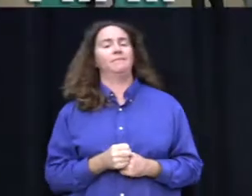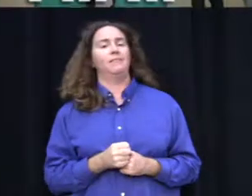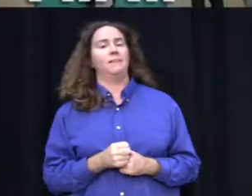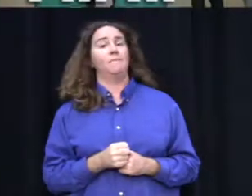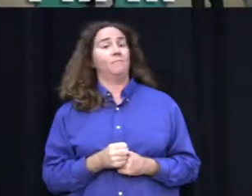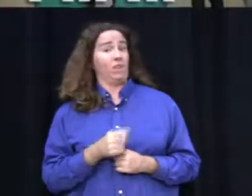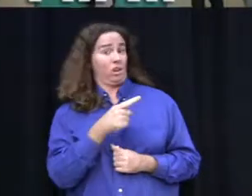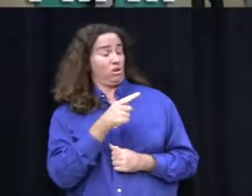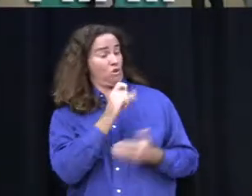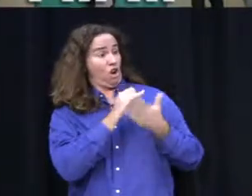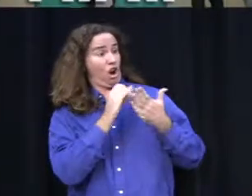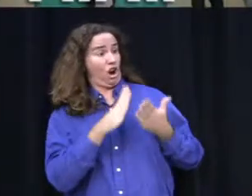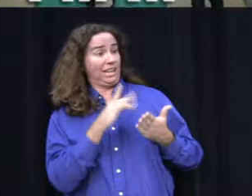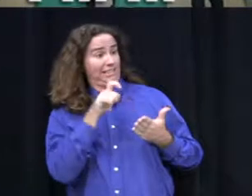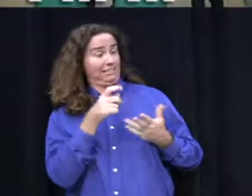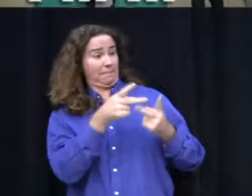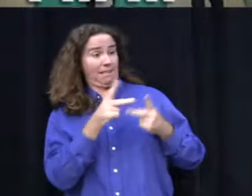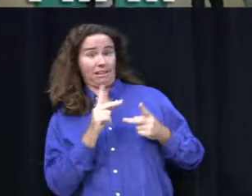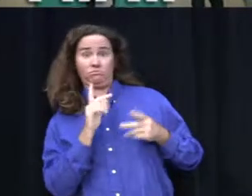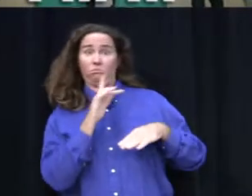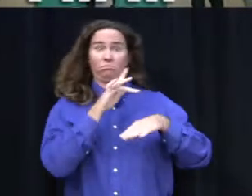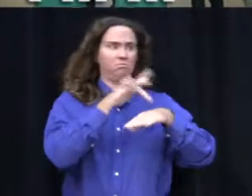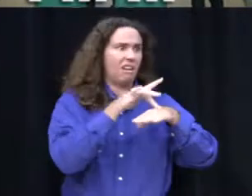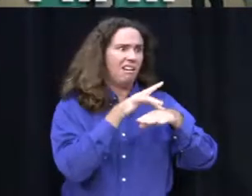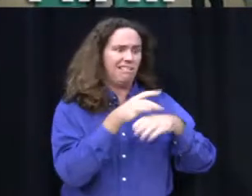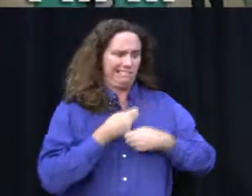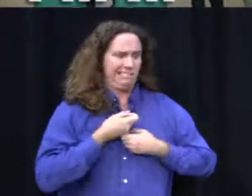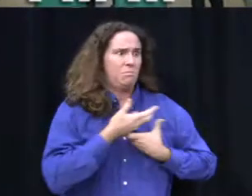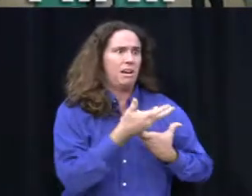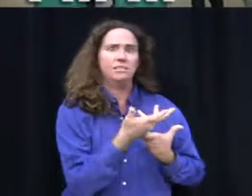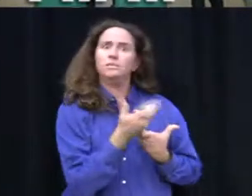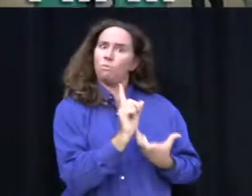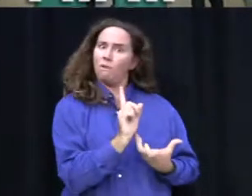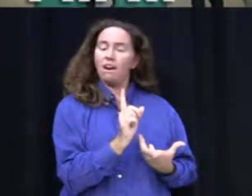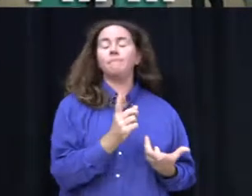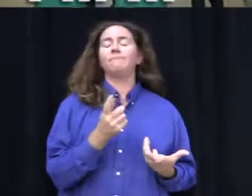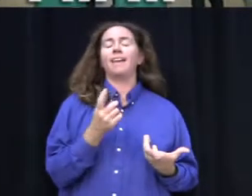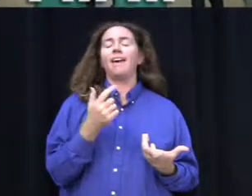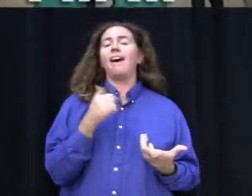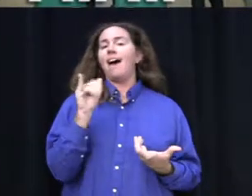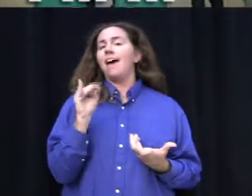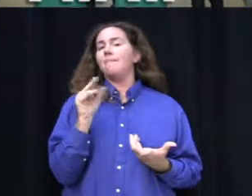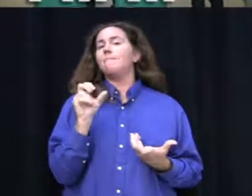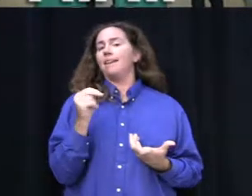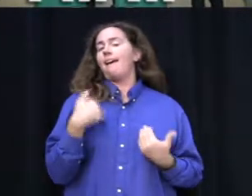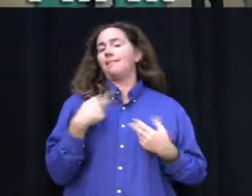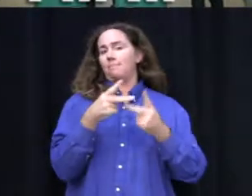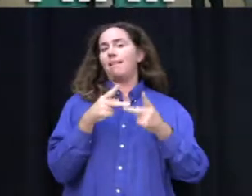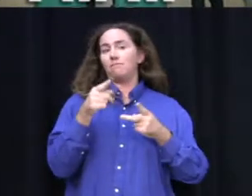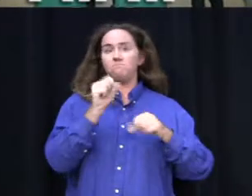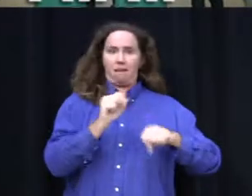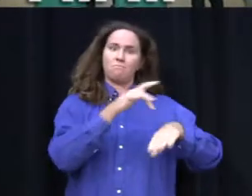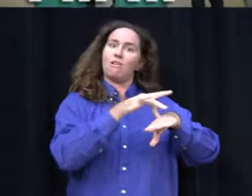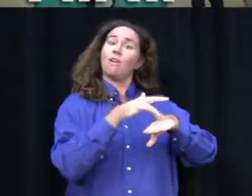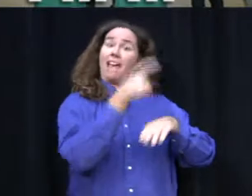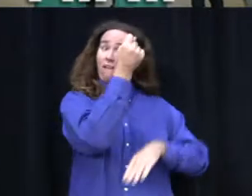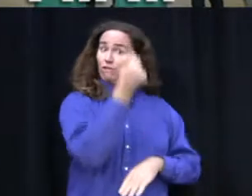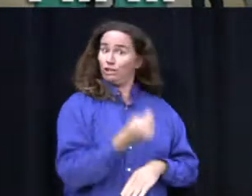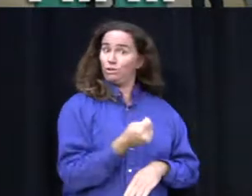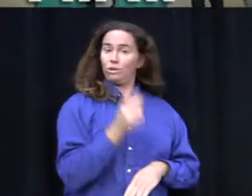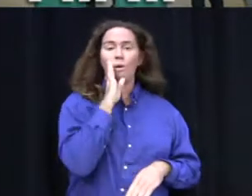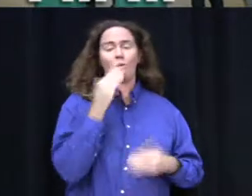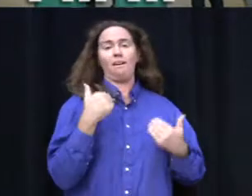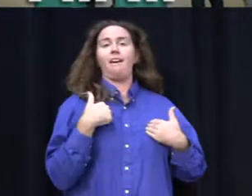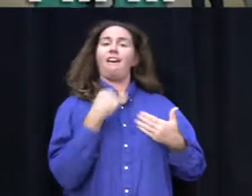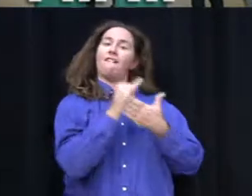Are you an artist in need of a place to go to express yourself? If so, then Ayman has a place for you. Every Tuesday, Ayman will be